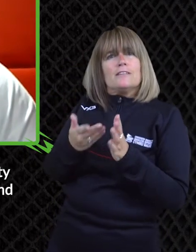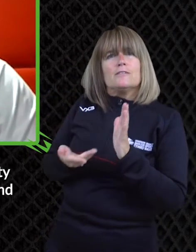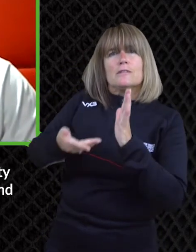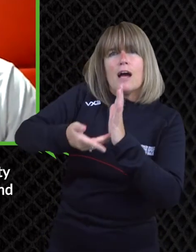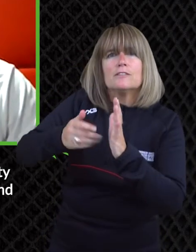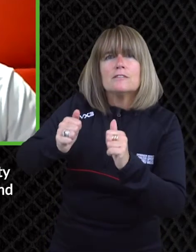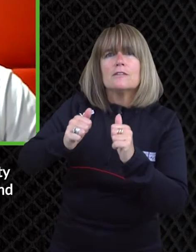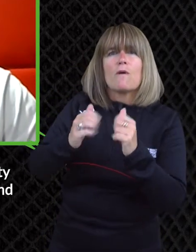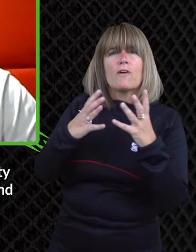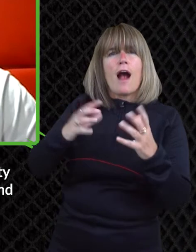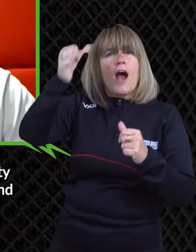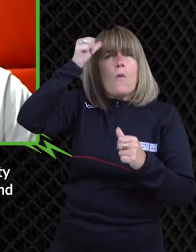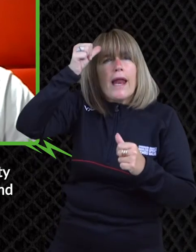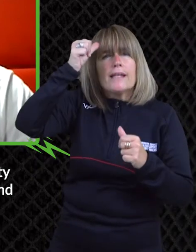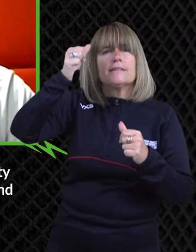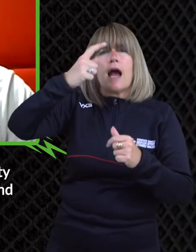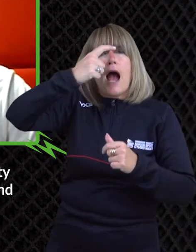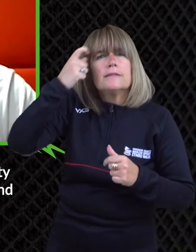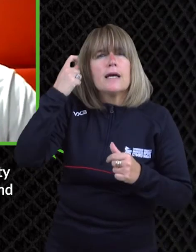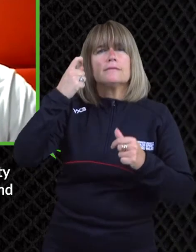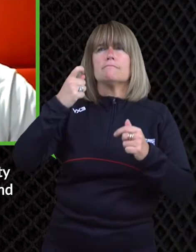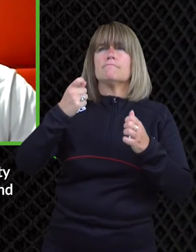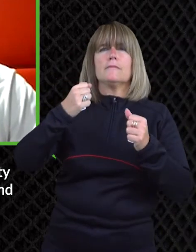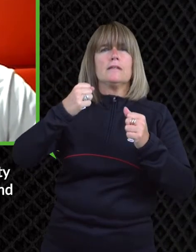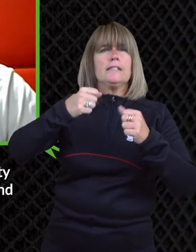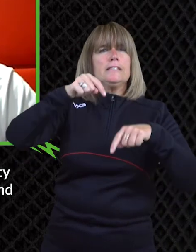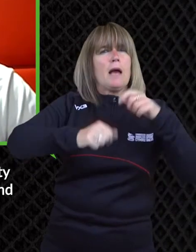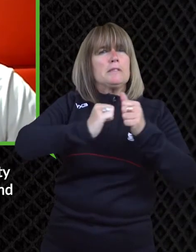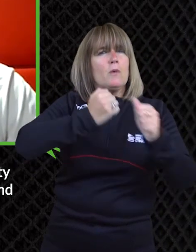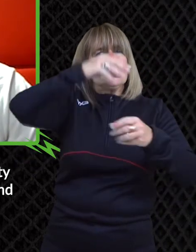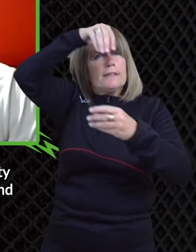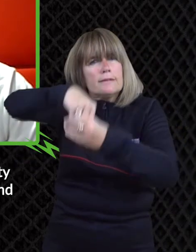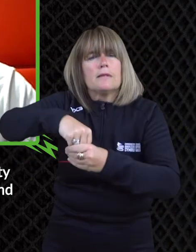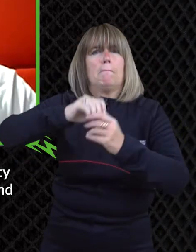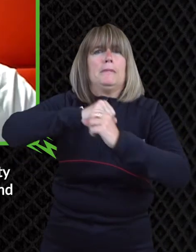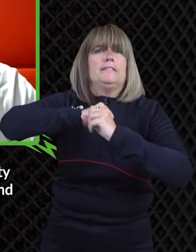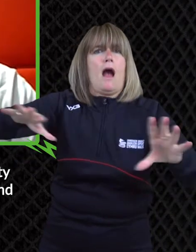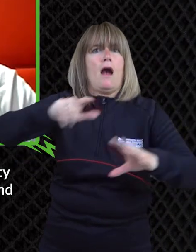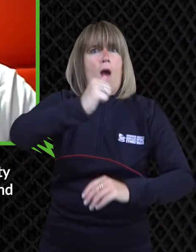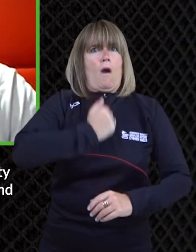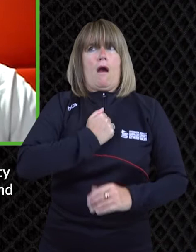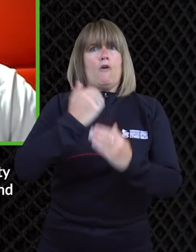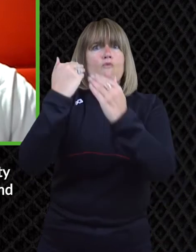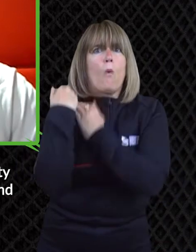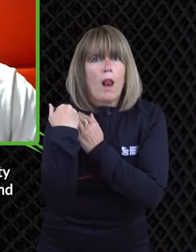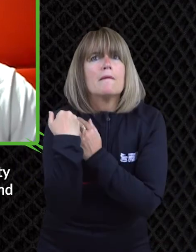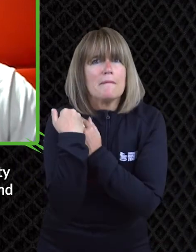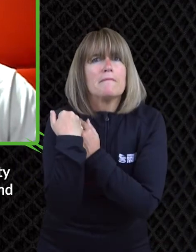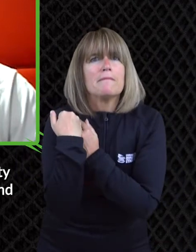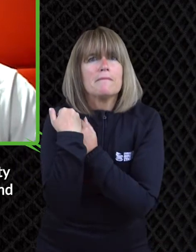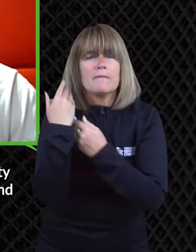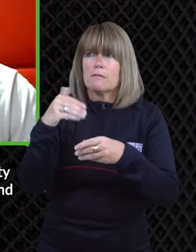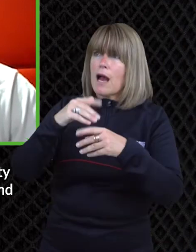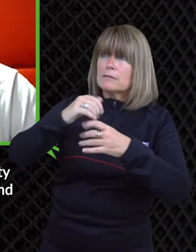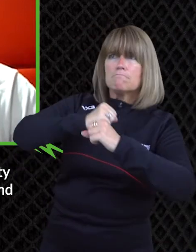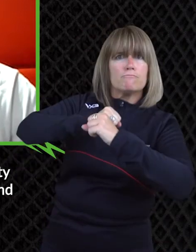on on disability sport um there are numerous guides online about language used how we portray people um and i think